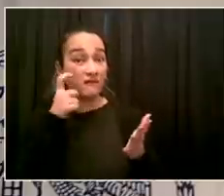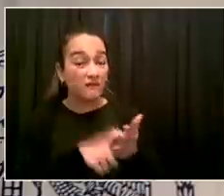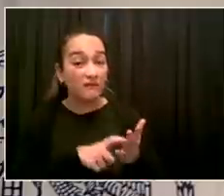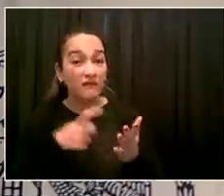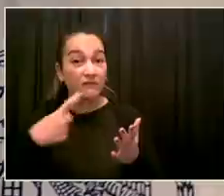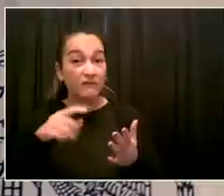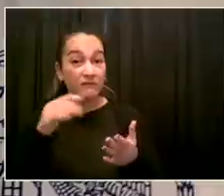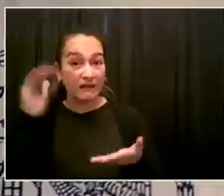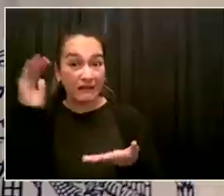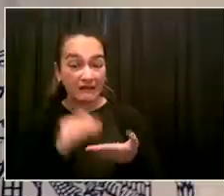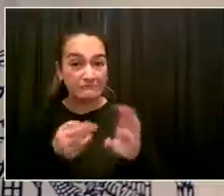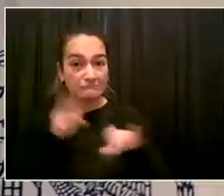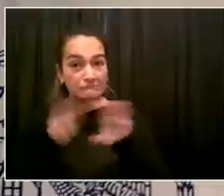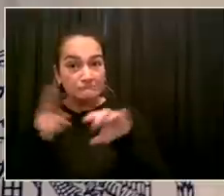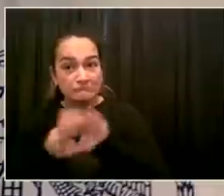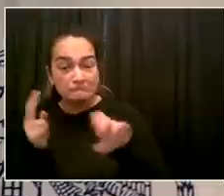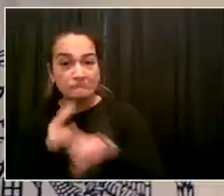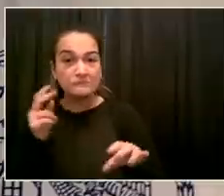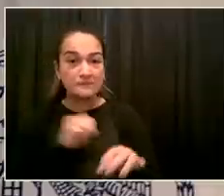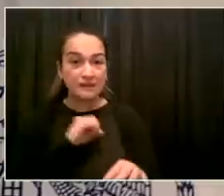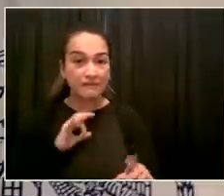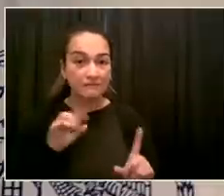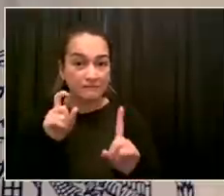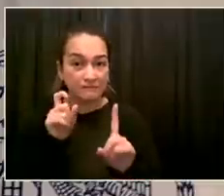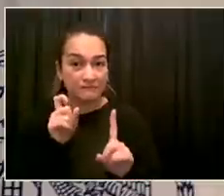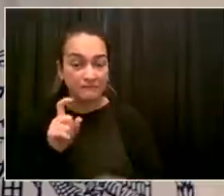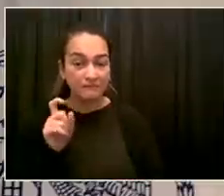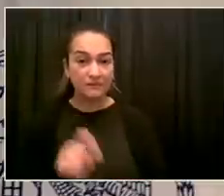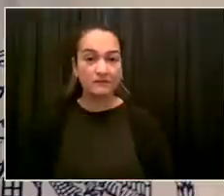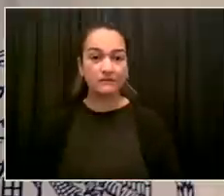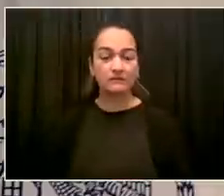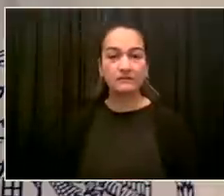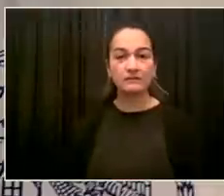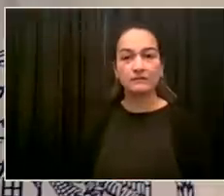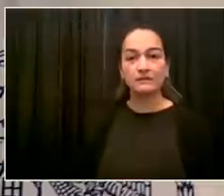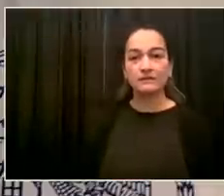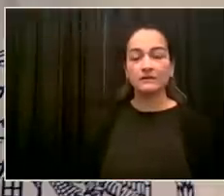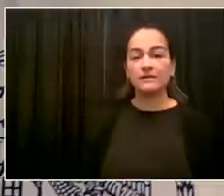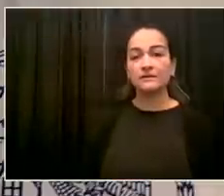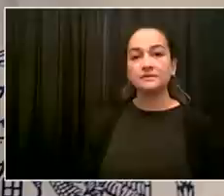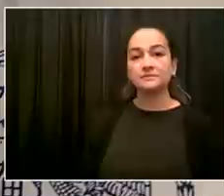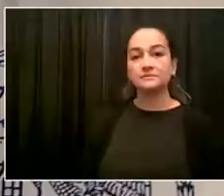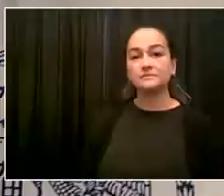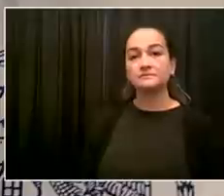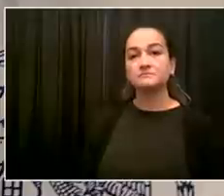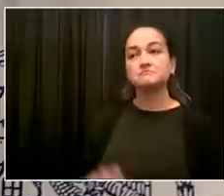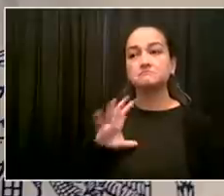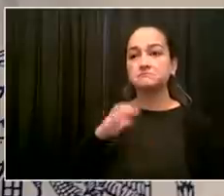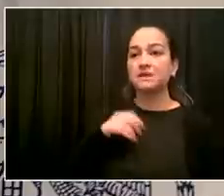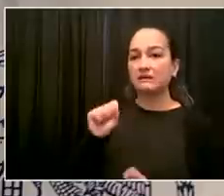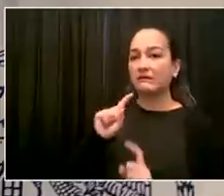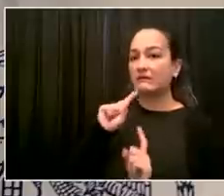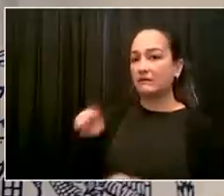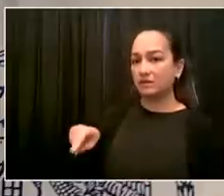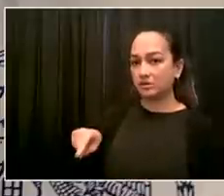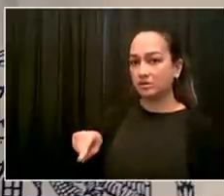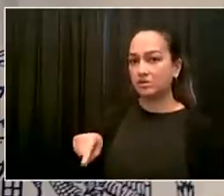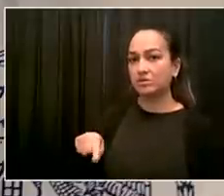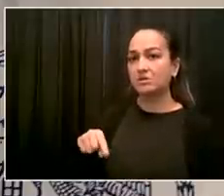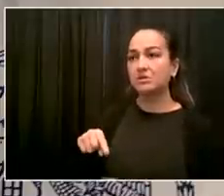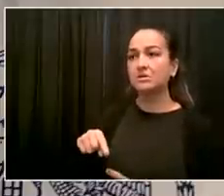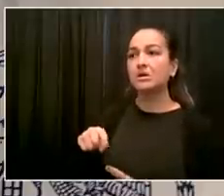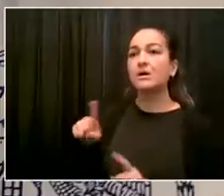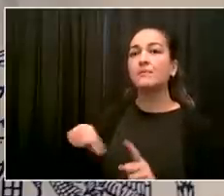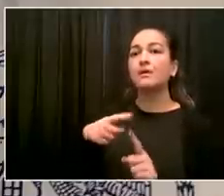I feel good about, very good, about our ability to have the staffing we need in the public hospitals. I'll let Dr. Katz start, and then he and